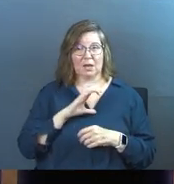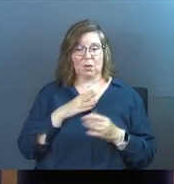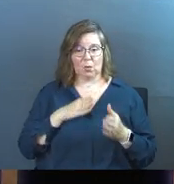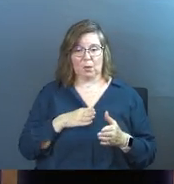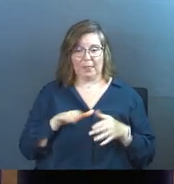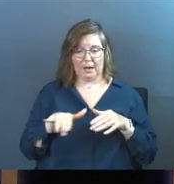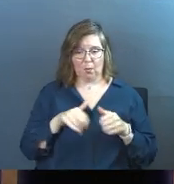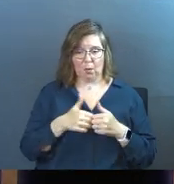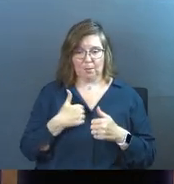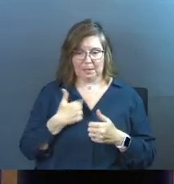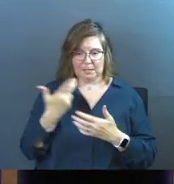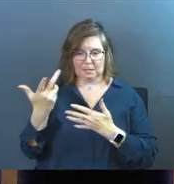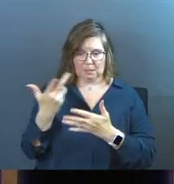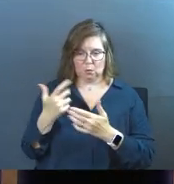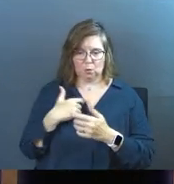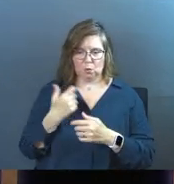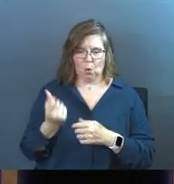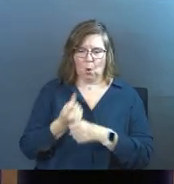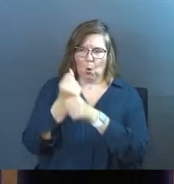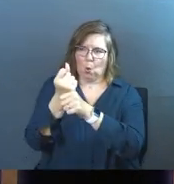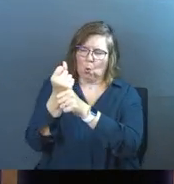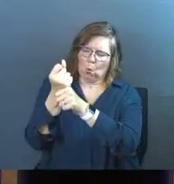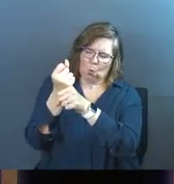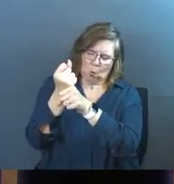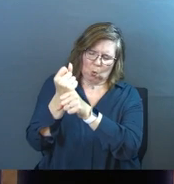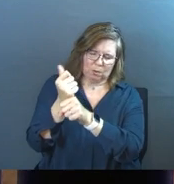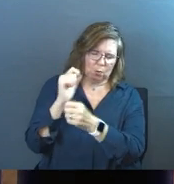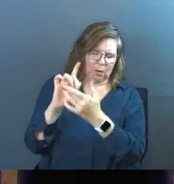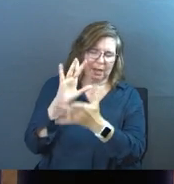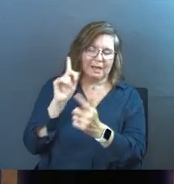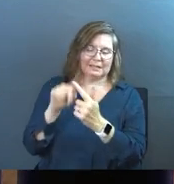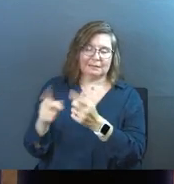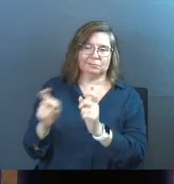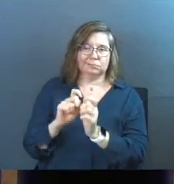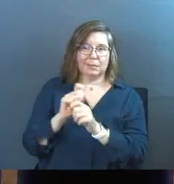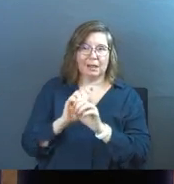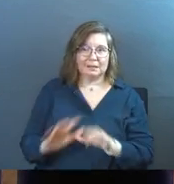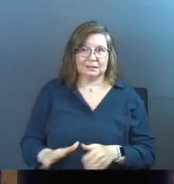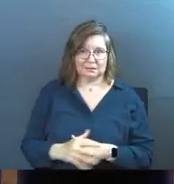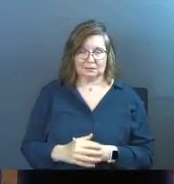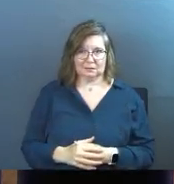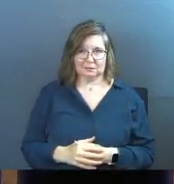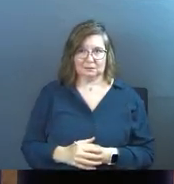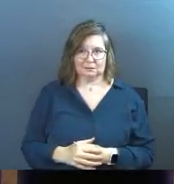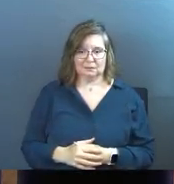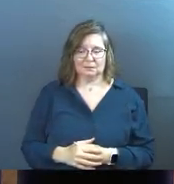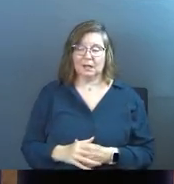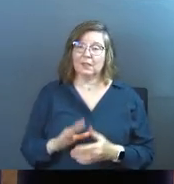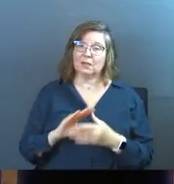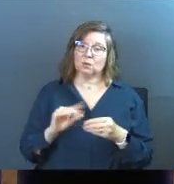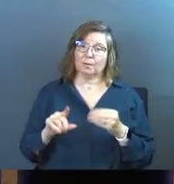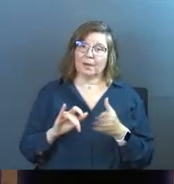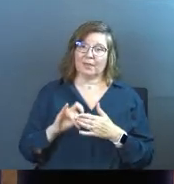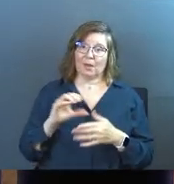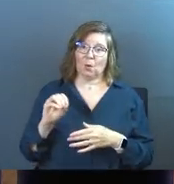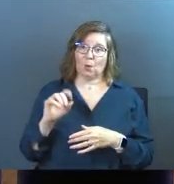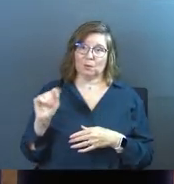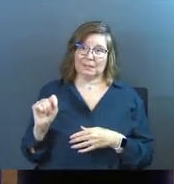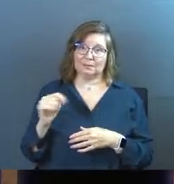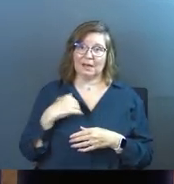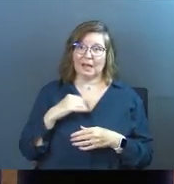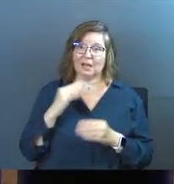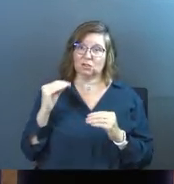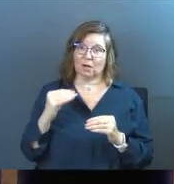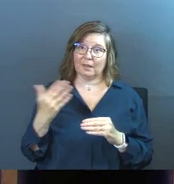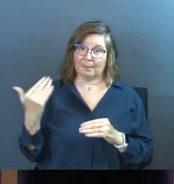and the way that you walk with me to where you hold on and you won't let go until I bring the blessing. There's a whole story about that in the Old Testament. And I've